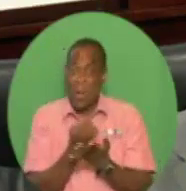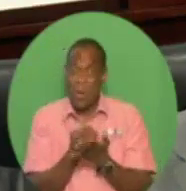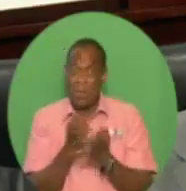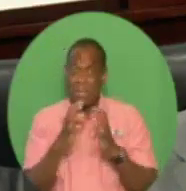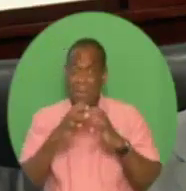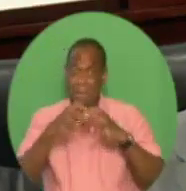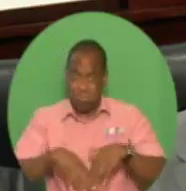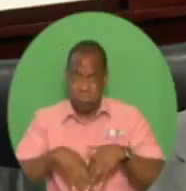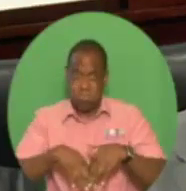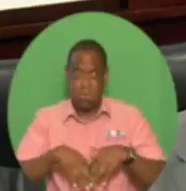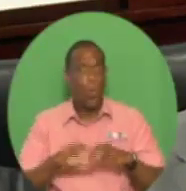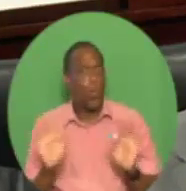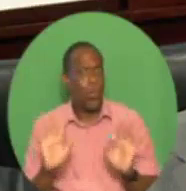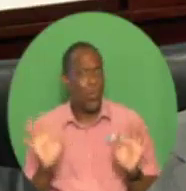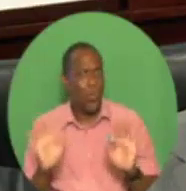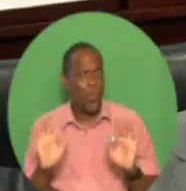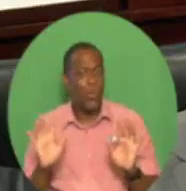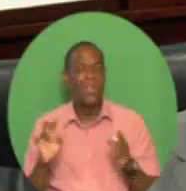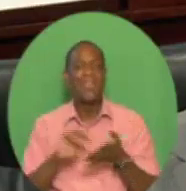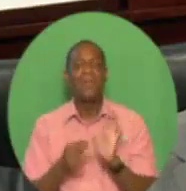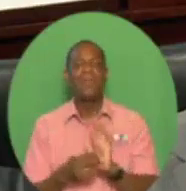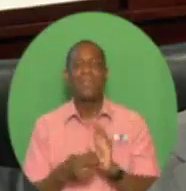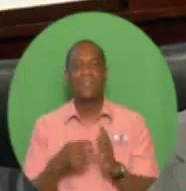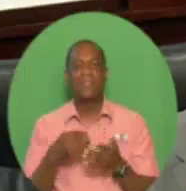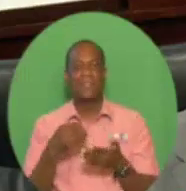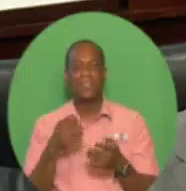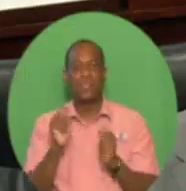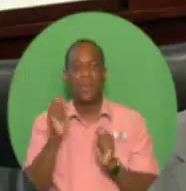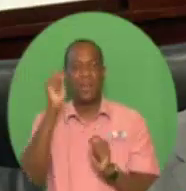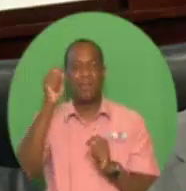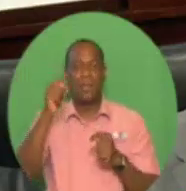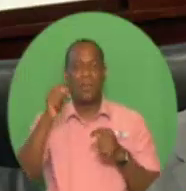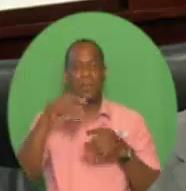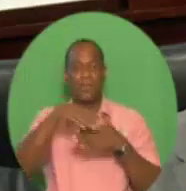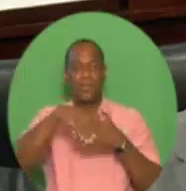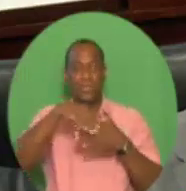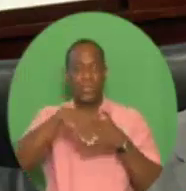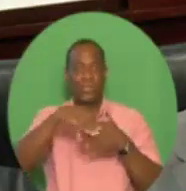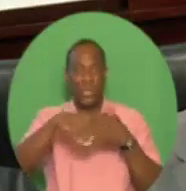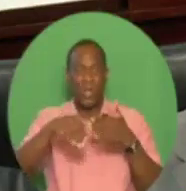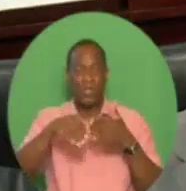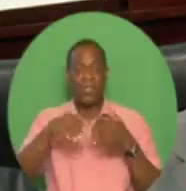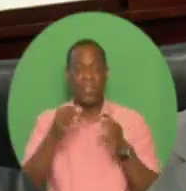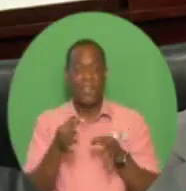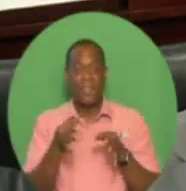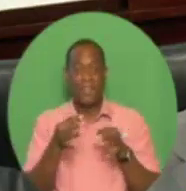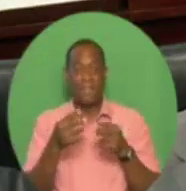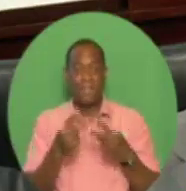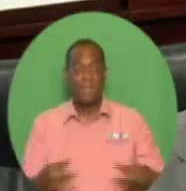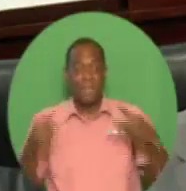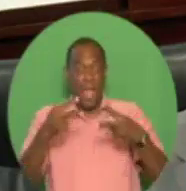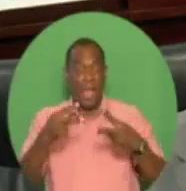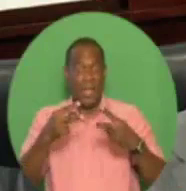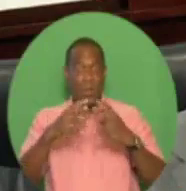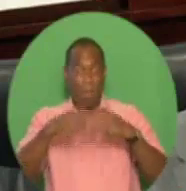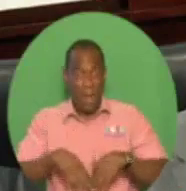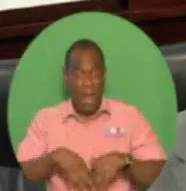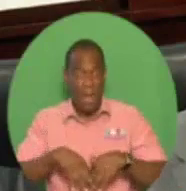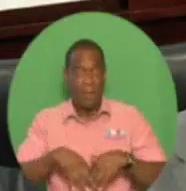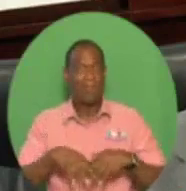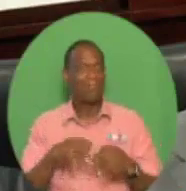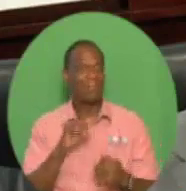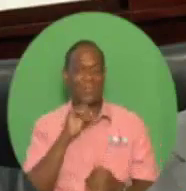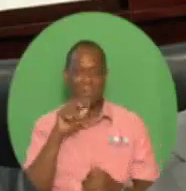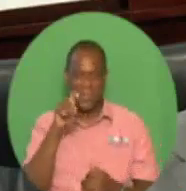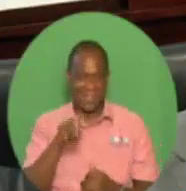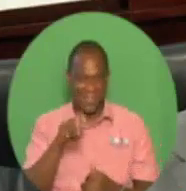massive devaluation of the Trinidad and Tobago dollar. I dare say the people of Trinidad and Tobago understand and appreciate our approach to